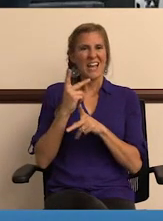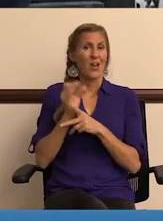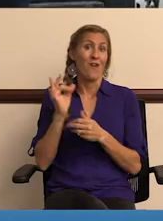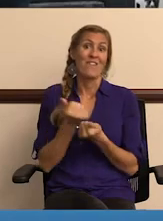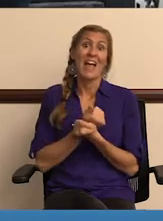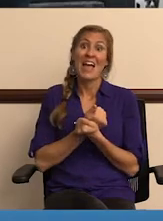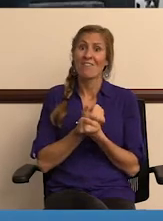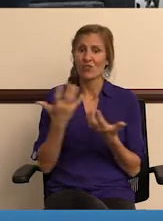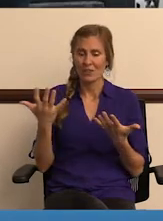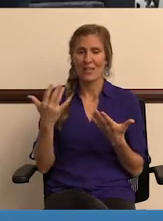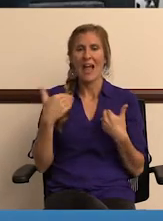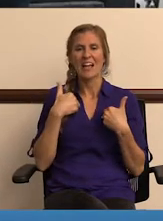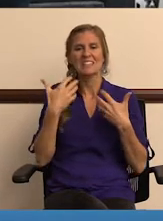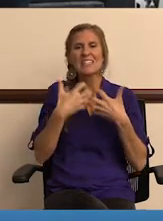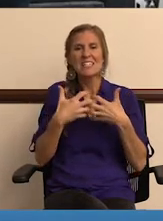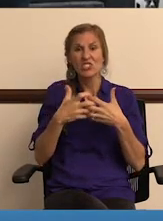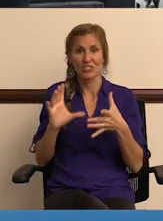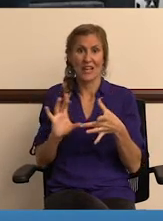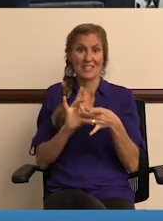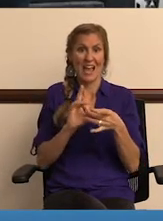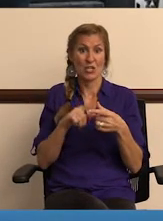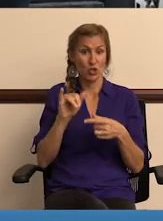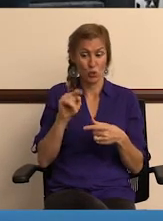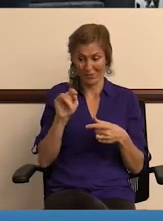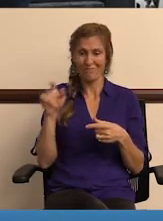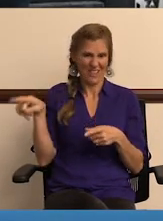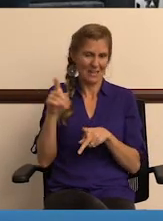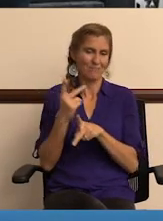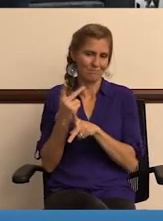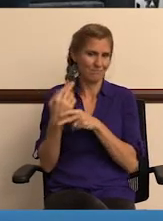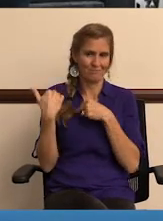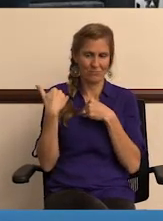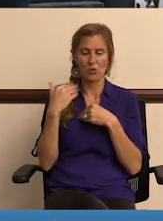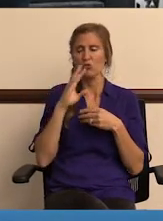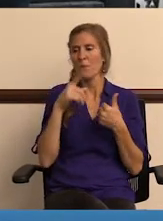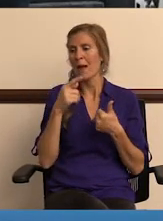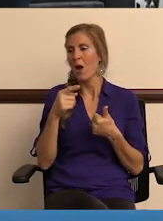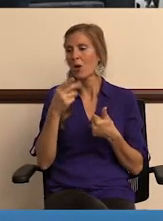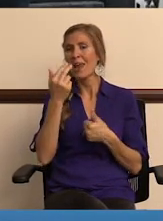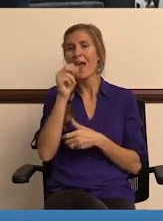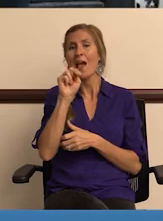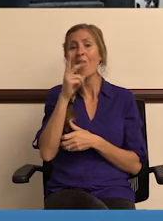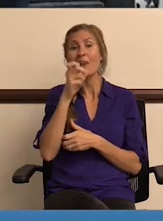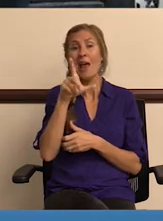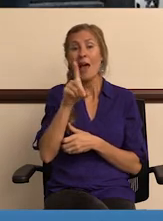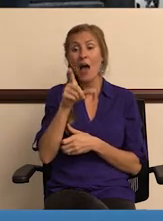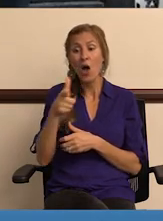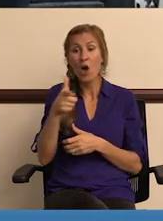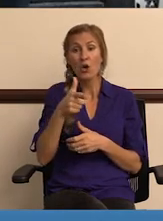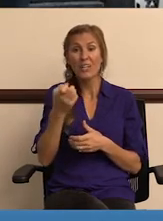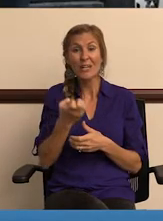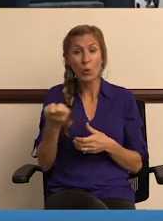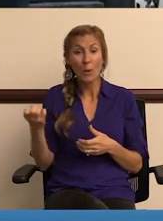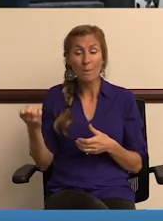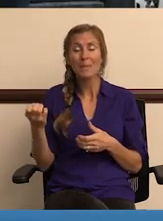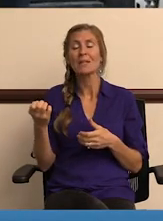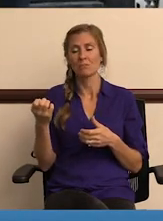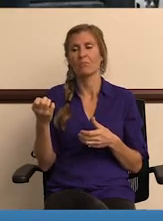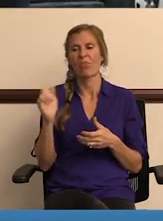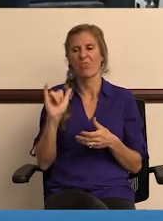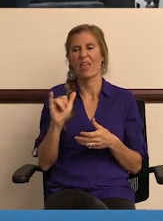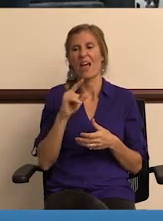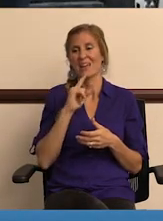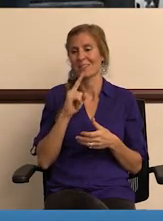They take care of basically everything that's got an engine attached to it. And when we talk about things like handheld pieces of equipment,